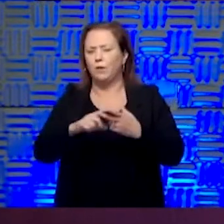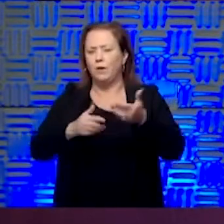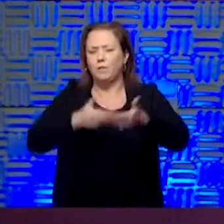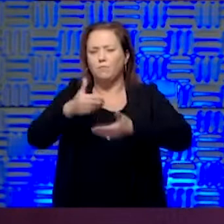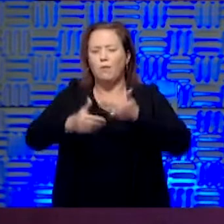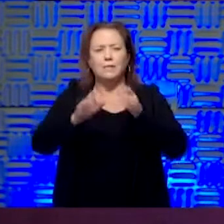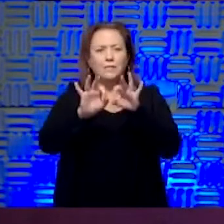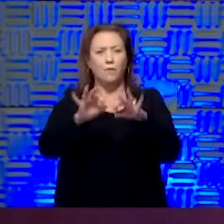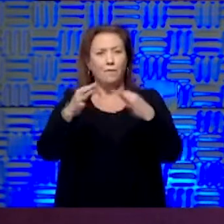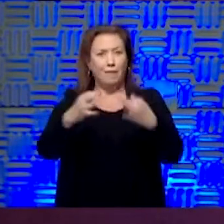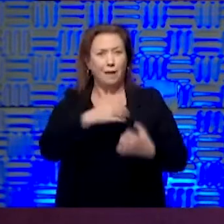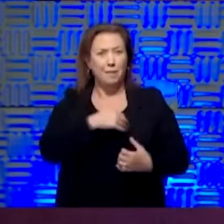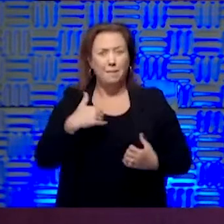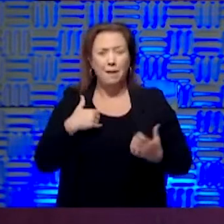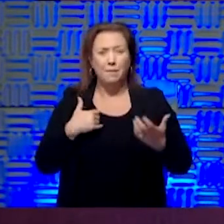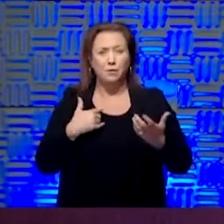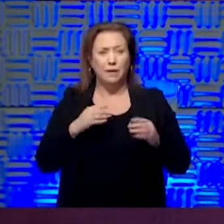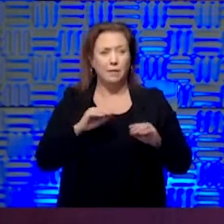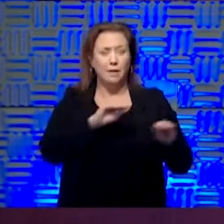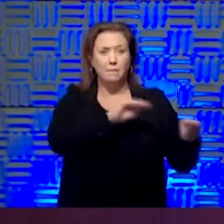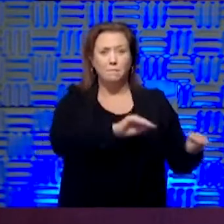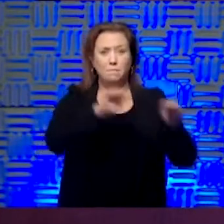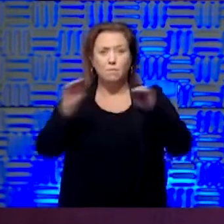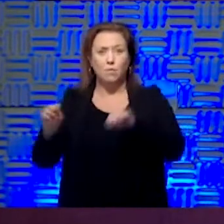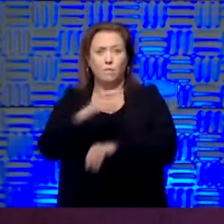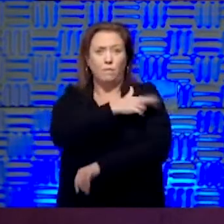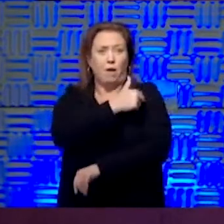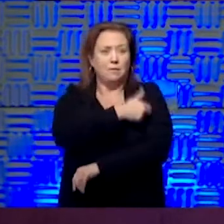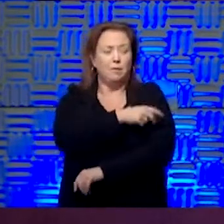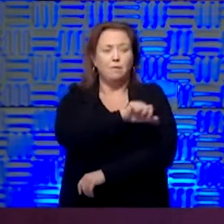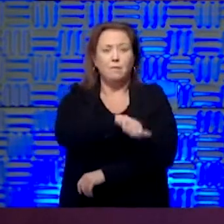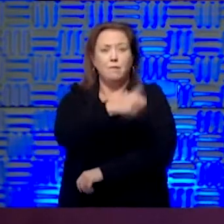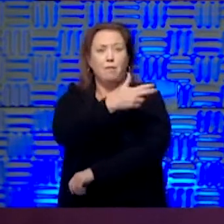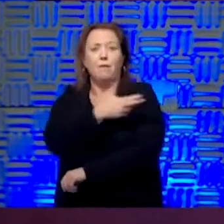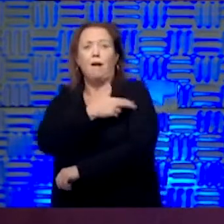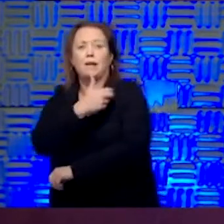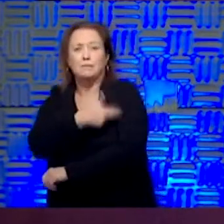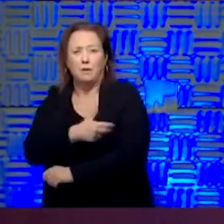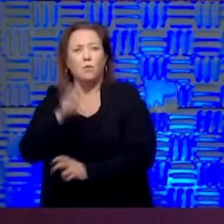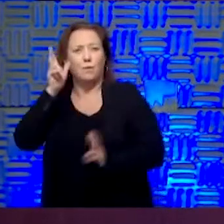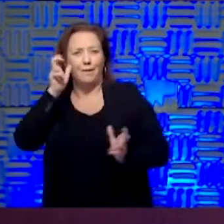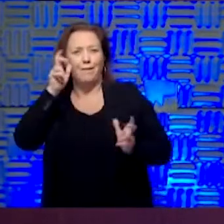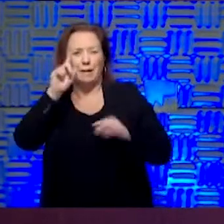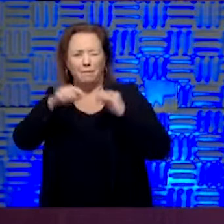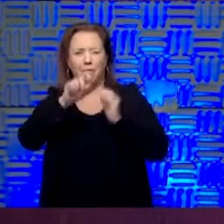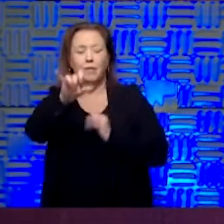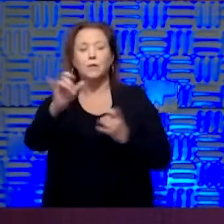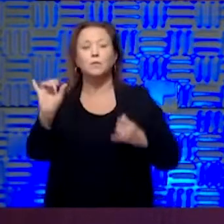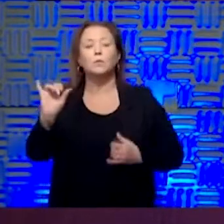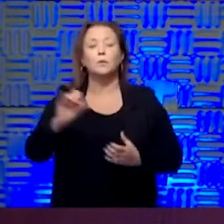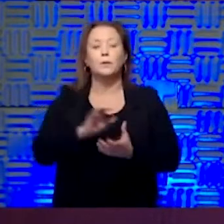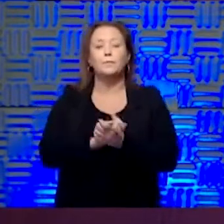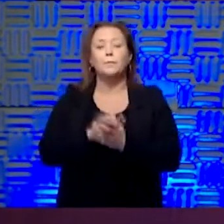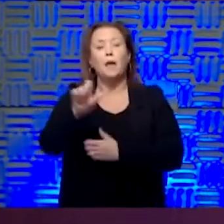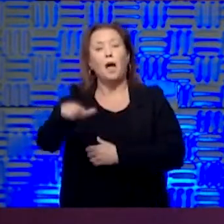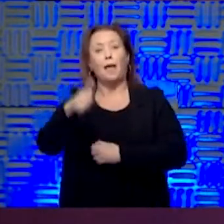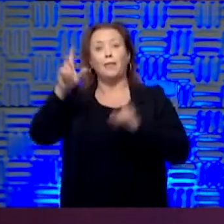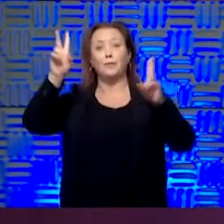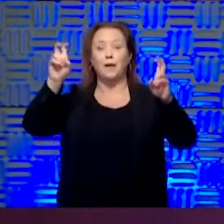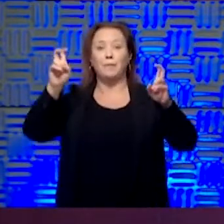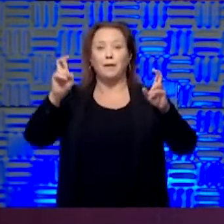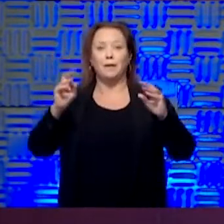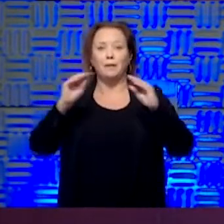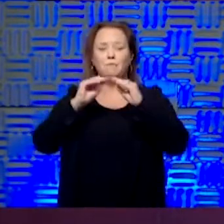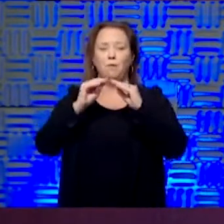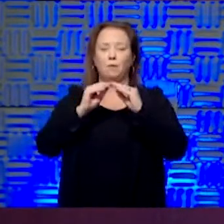going to be like for family members as they get moved from one facility to the other? So we'd certainly hear a lot about that. And then the other big topic is a